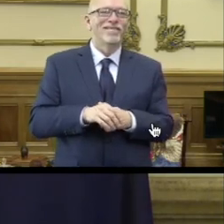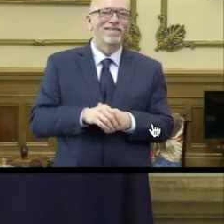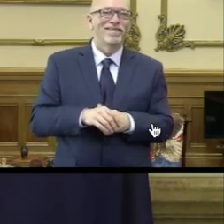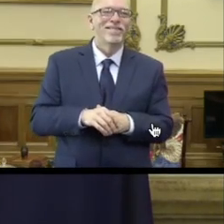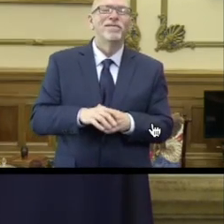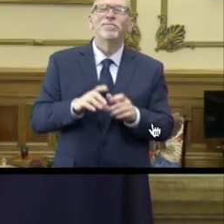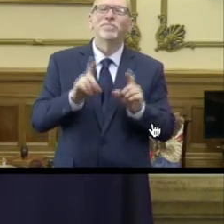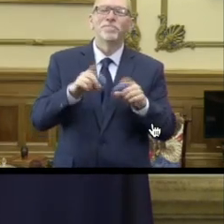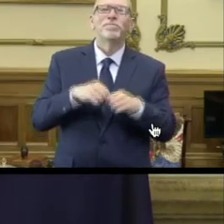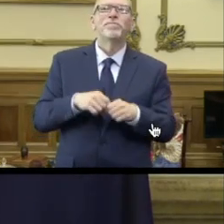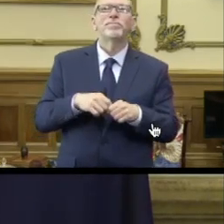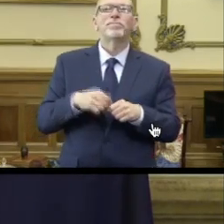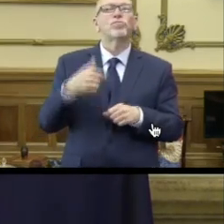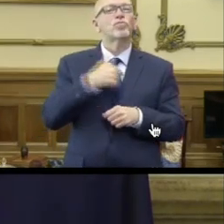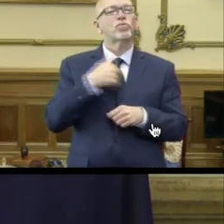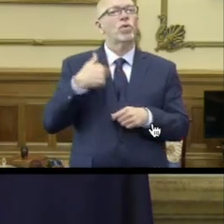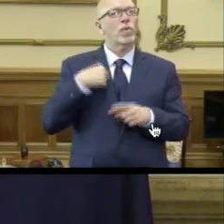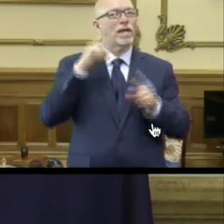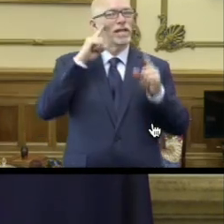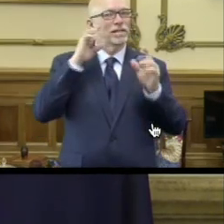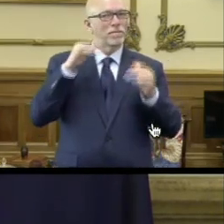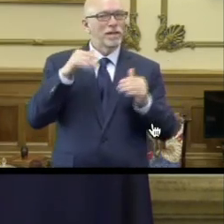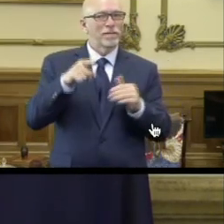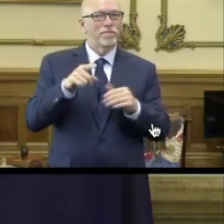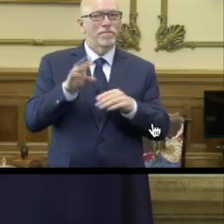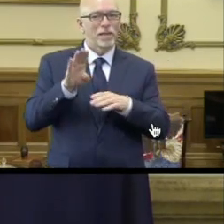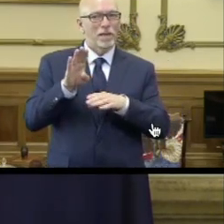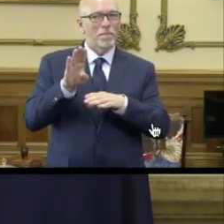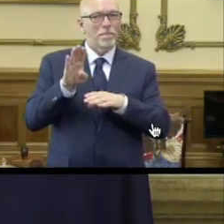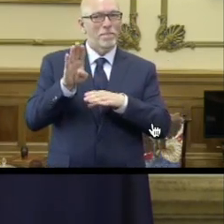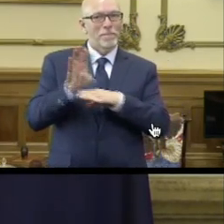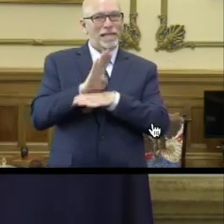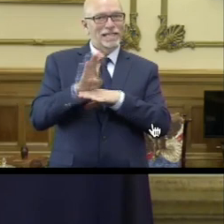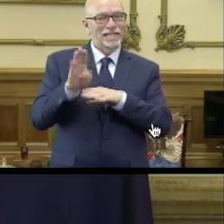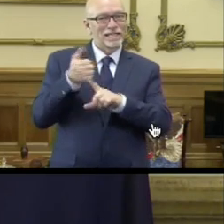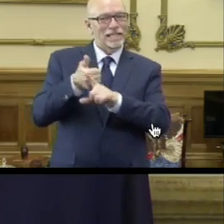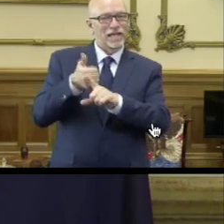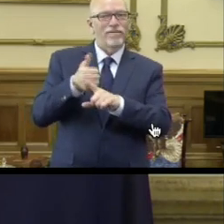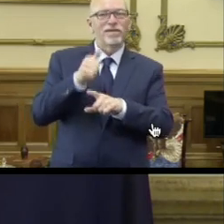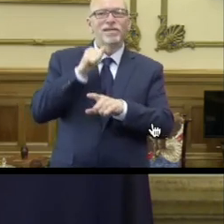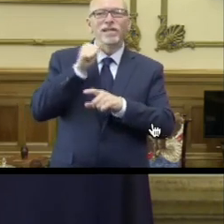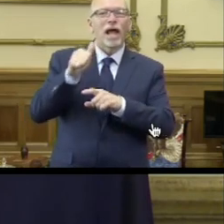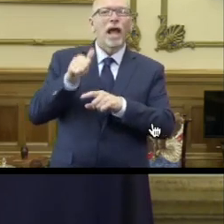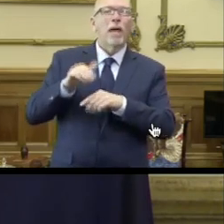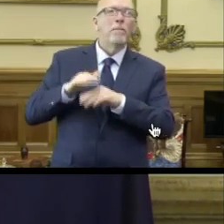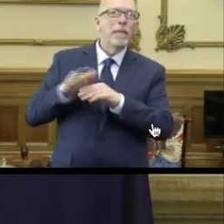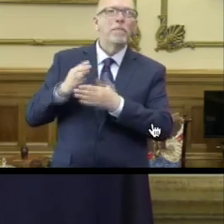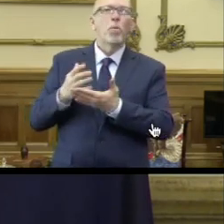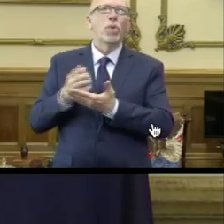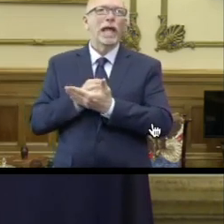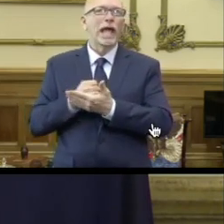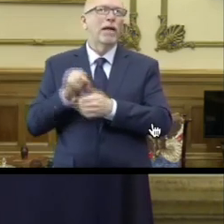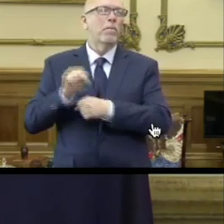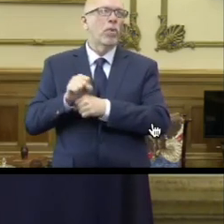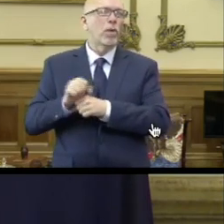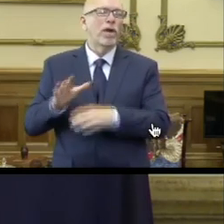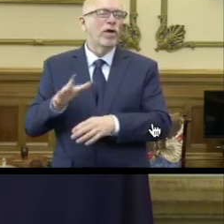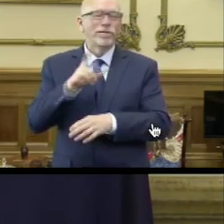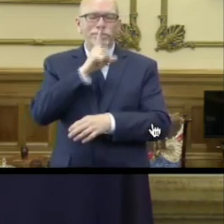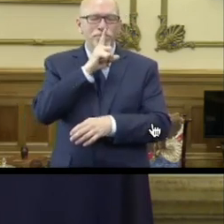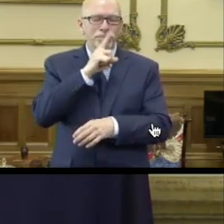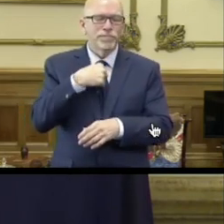Look, what we expect is the business itself, not that you mentioned minimum wage employee.